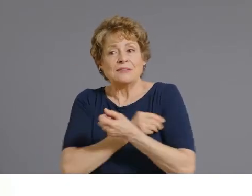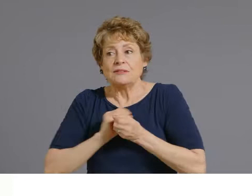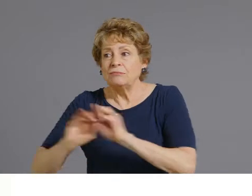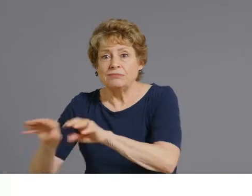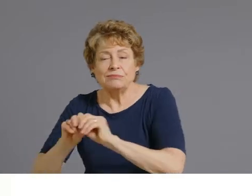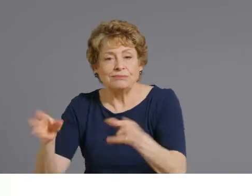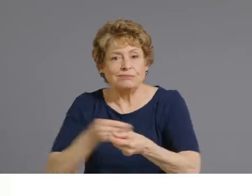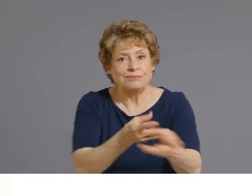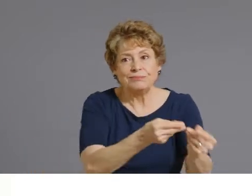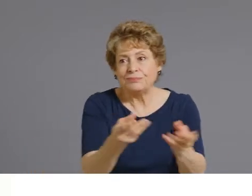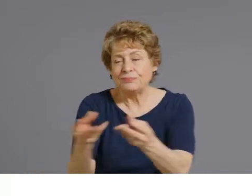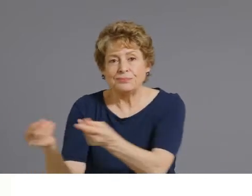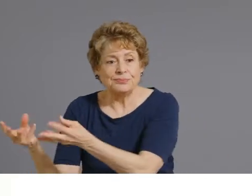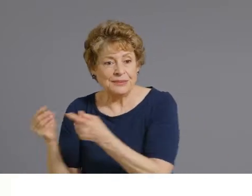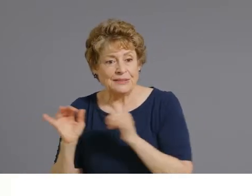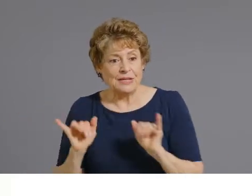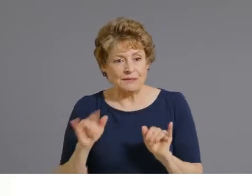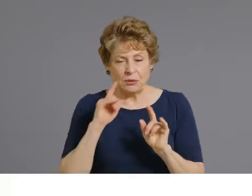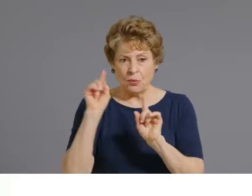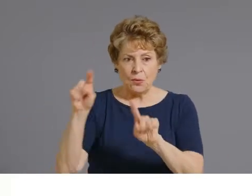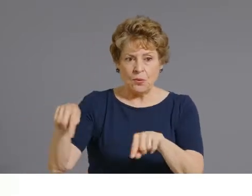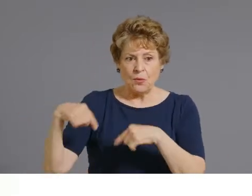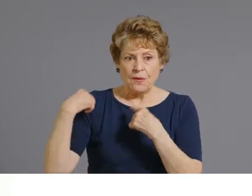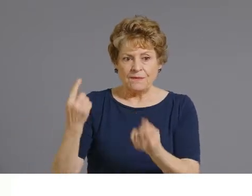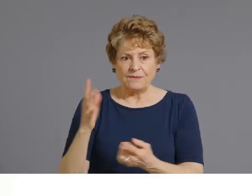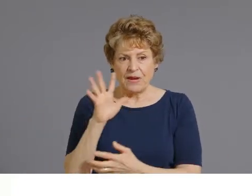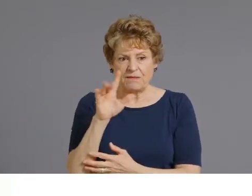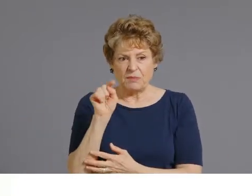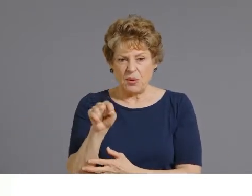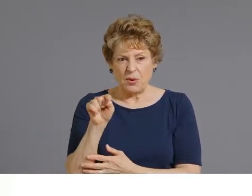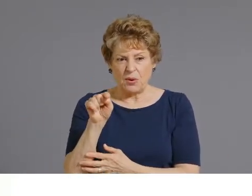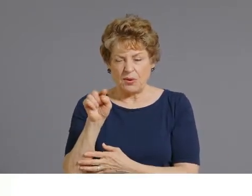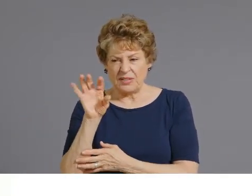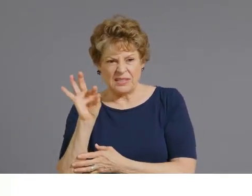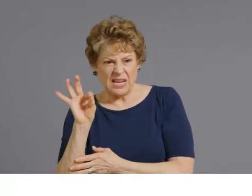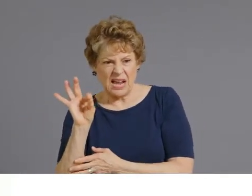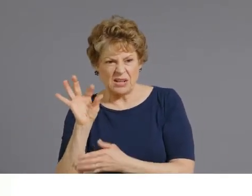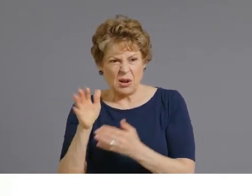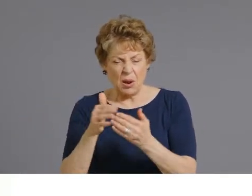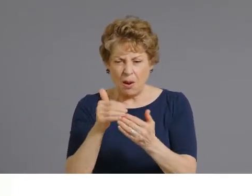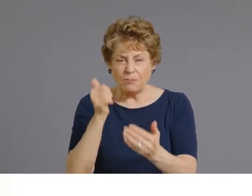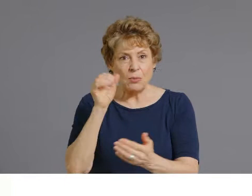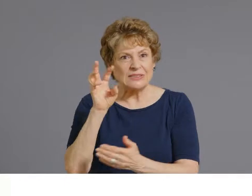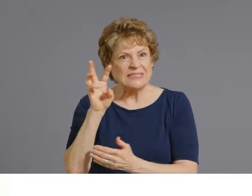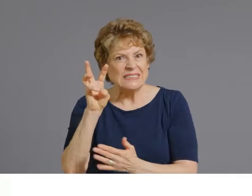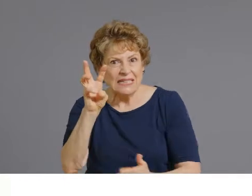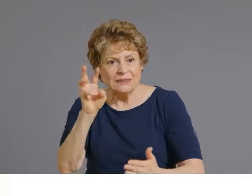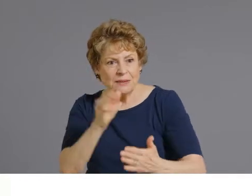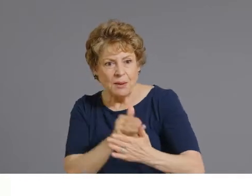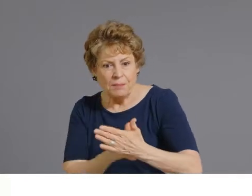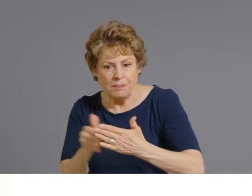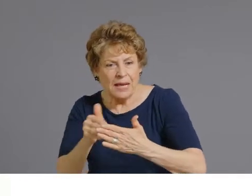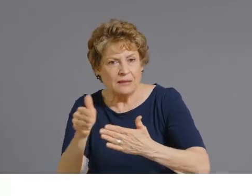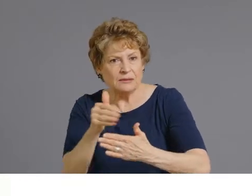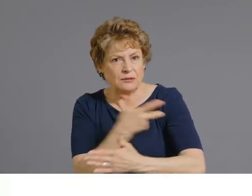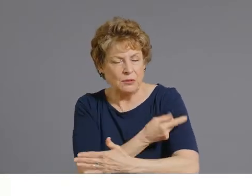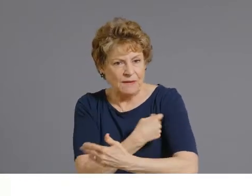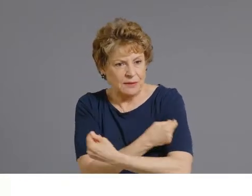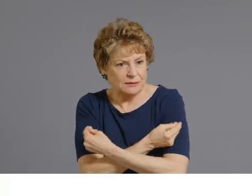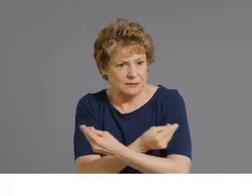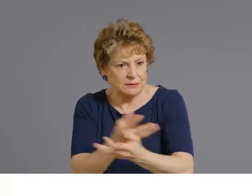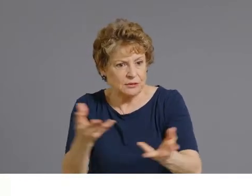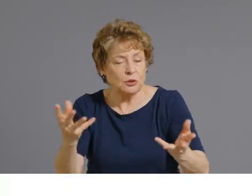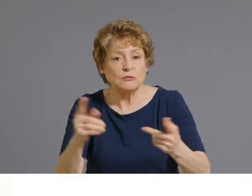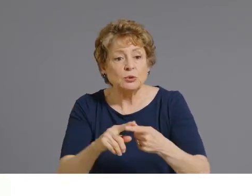date, 5.9 almost 6 million doses of COVID have been administered to almost 3.4